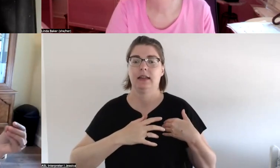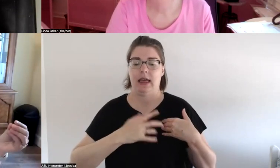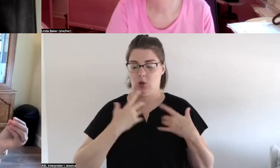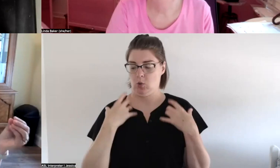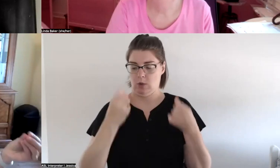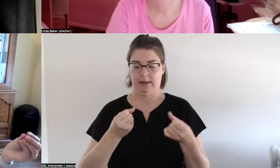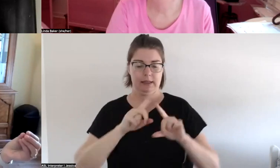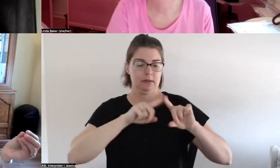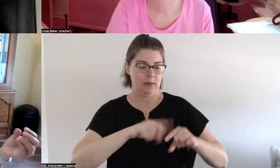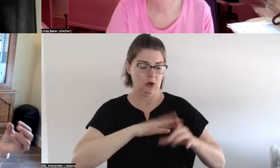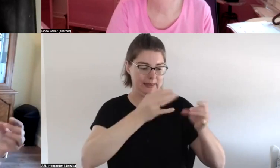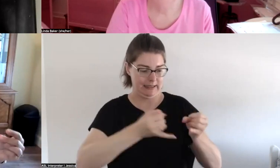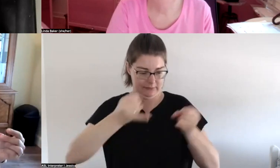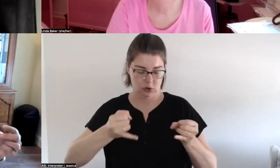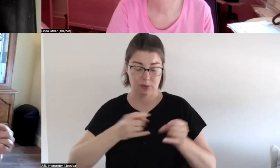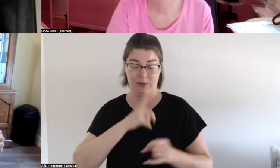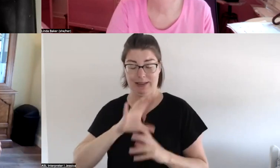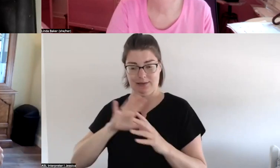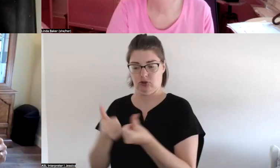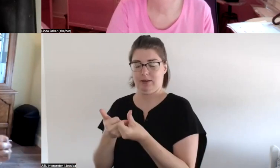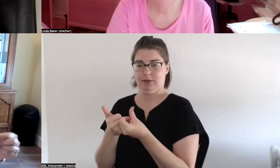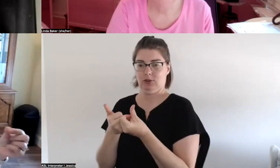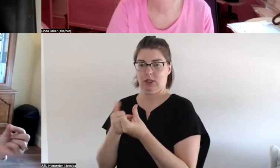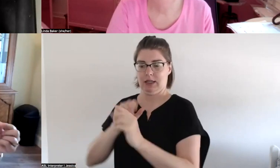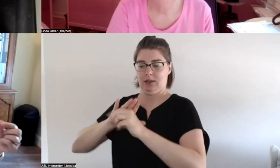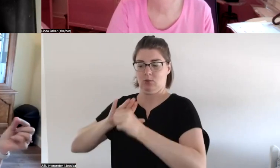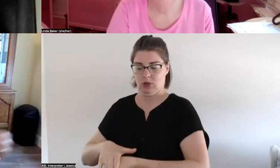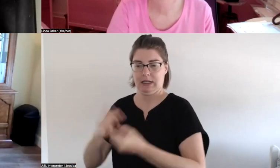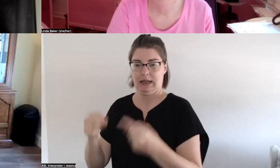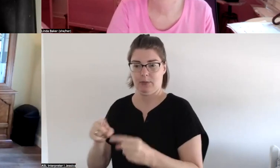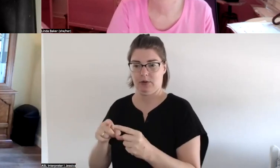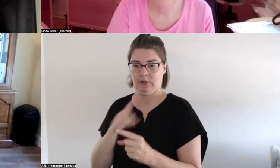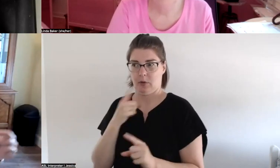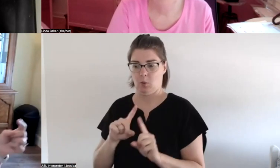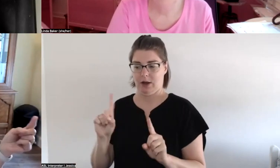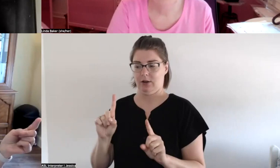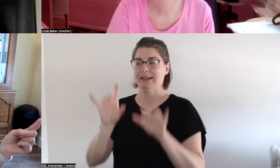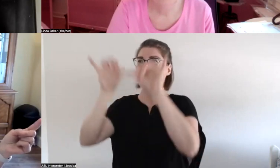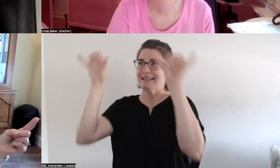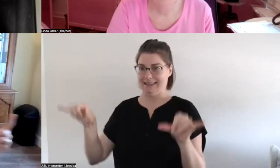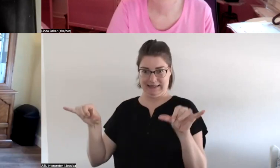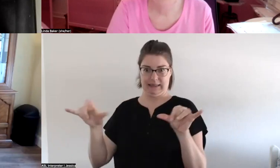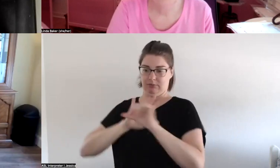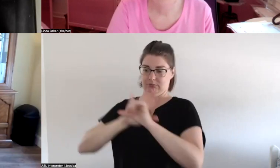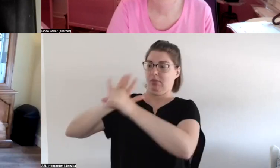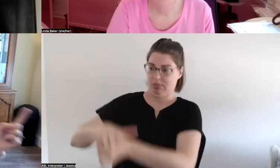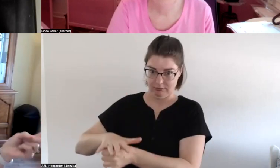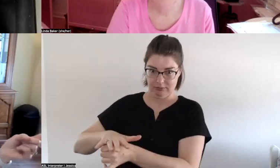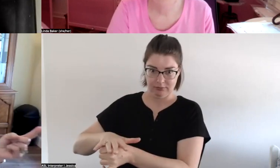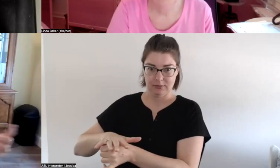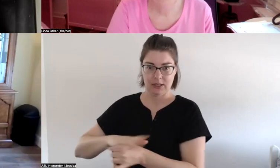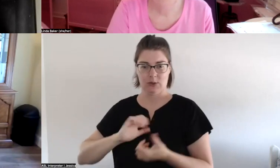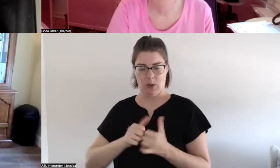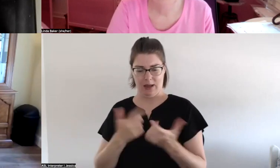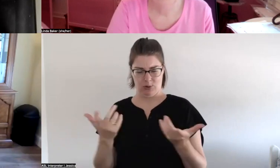when in fact the challenges and the oppression are actually systemic so how how do we reconcile